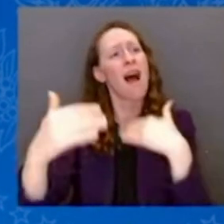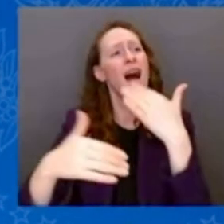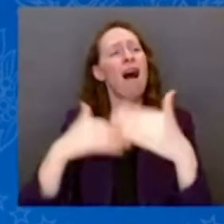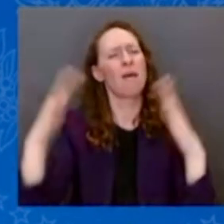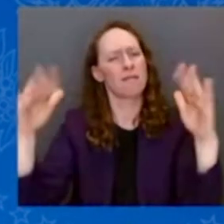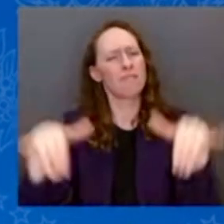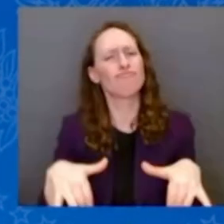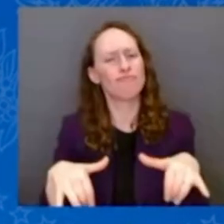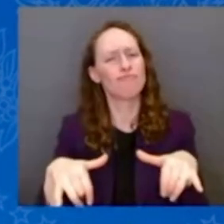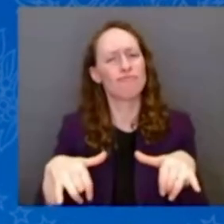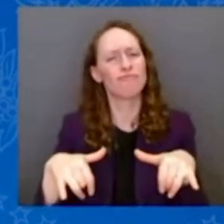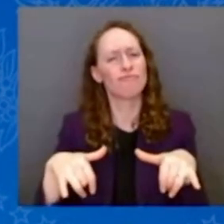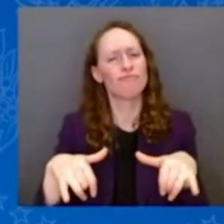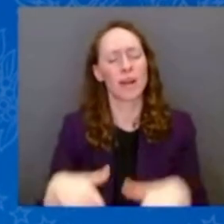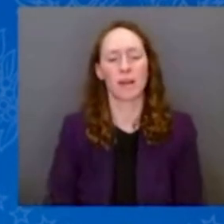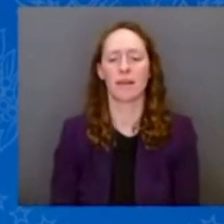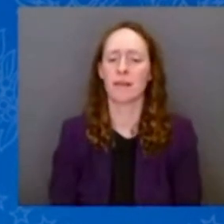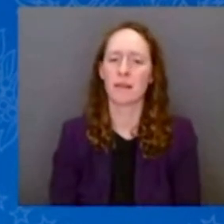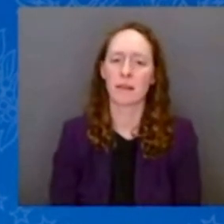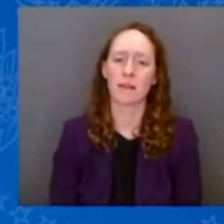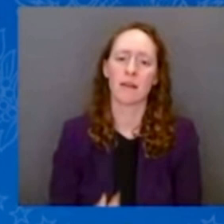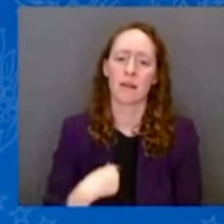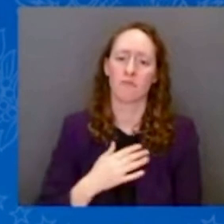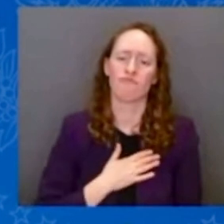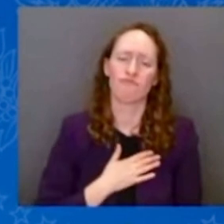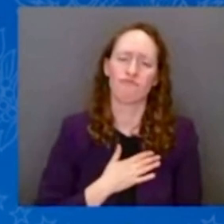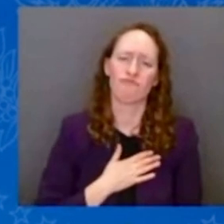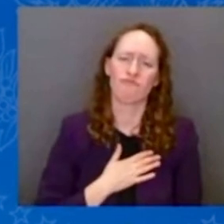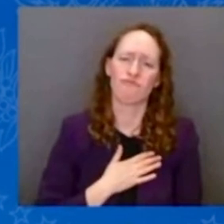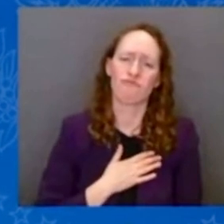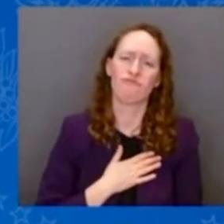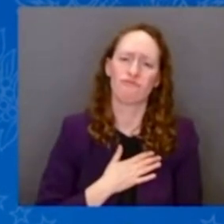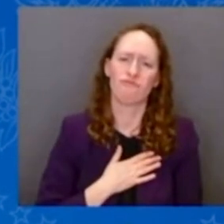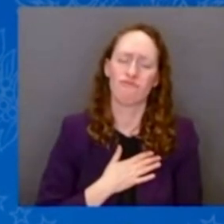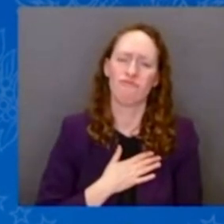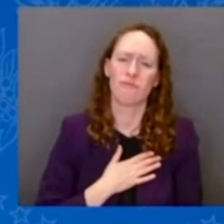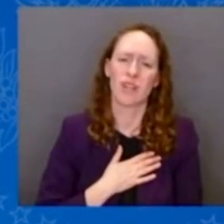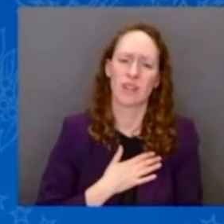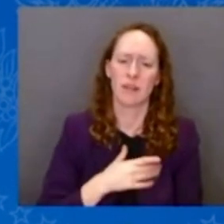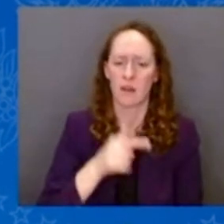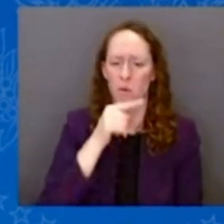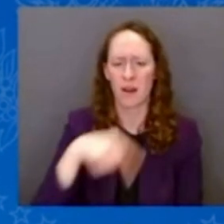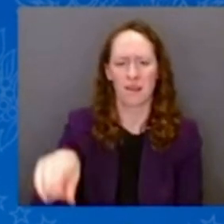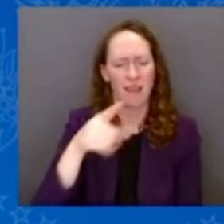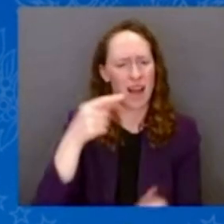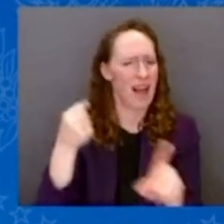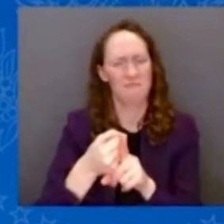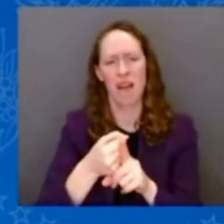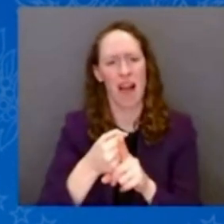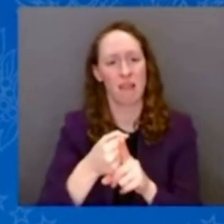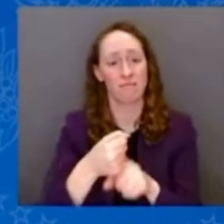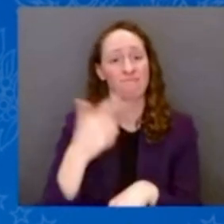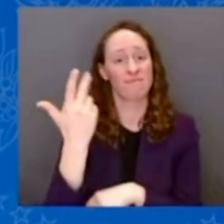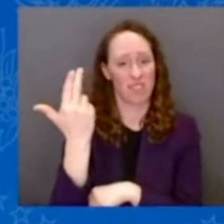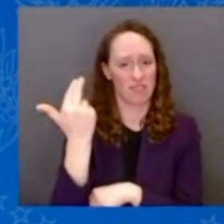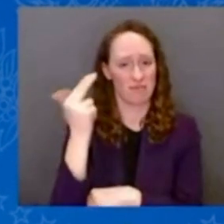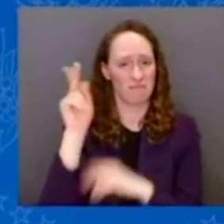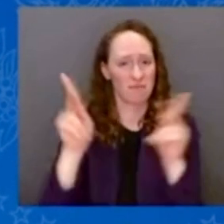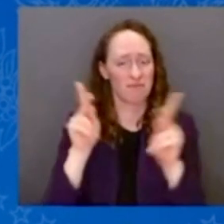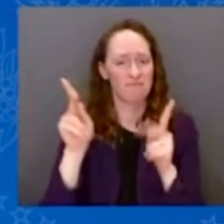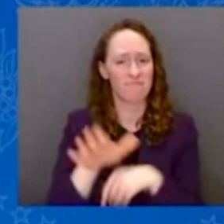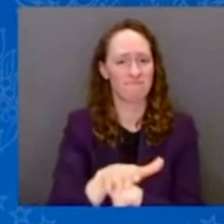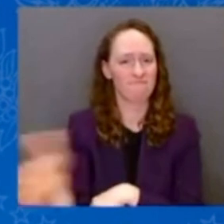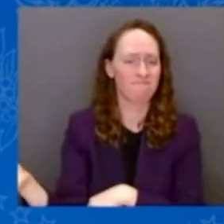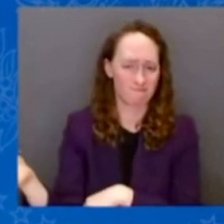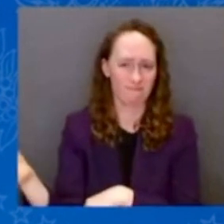left by the 13 people who passed, many of whom I met their families. Melissa Price, Lonnie Price,